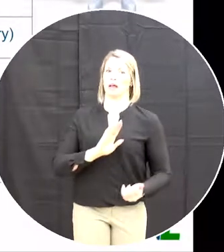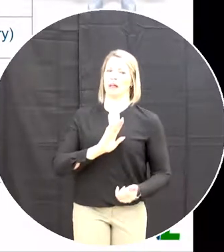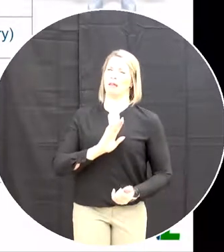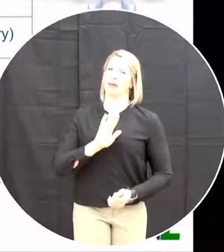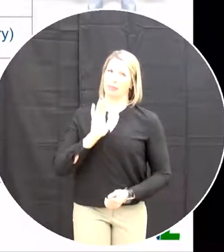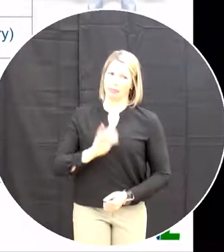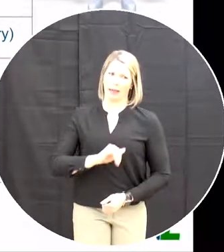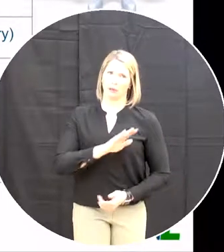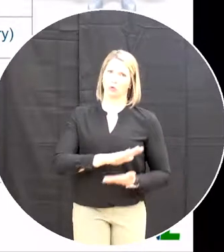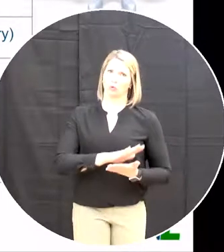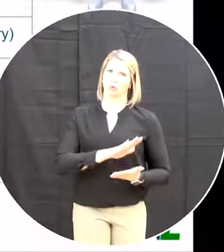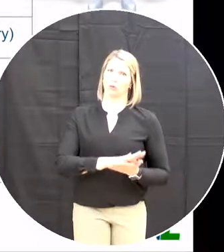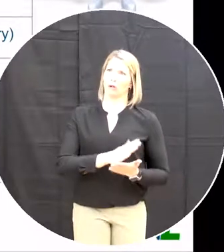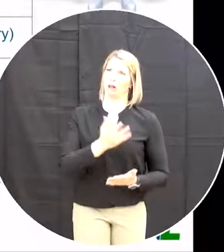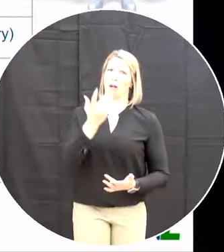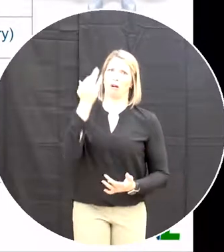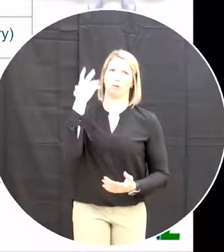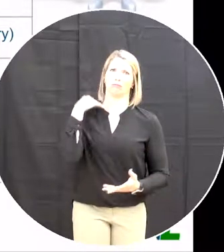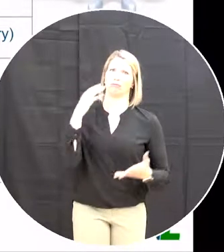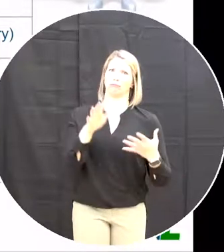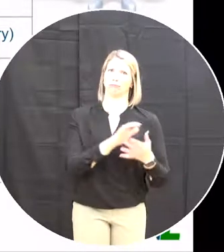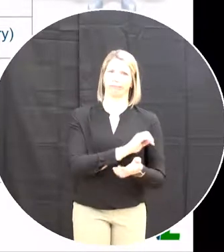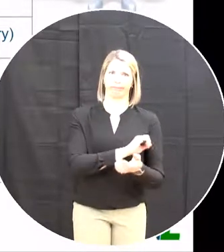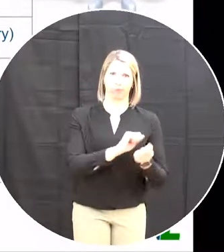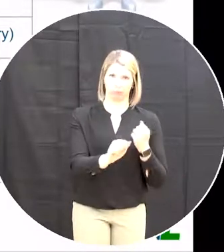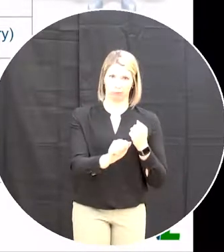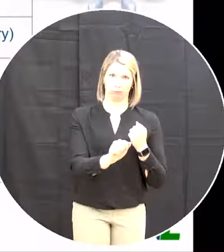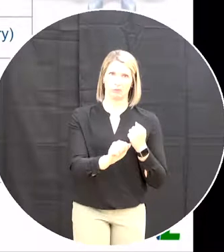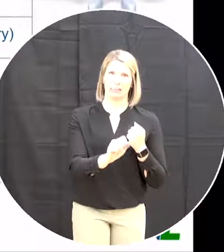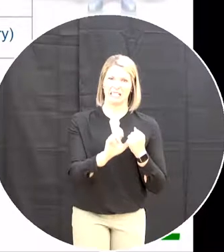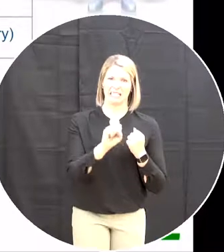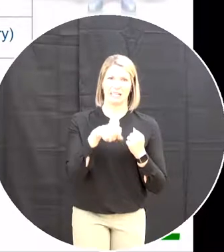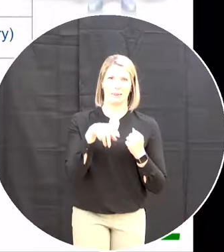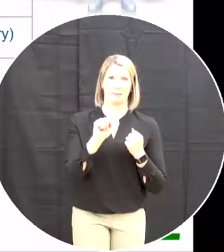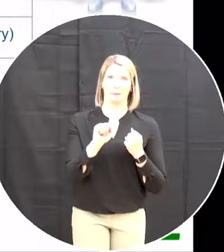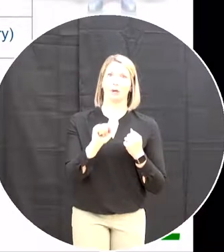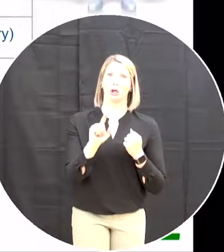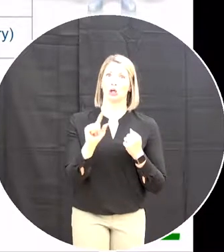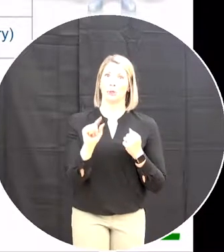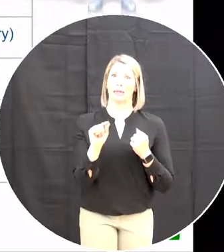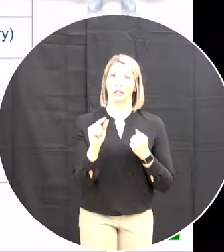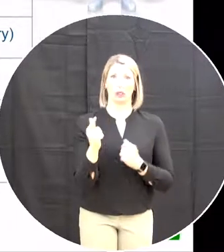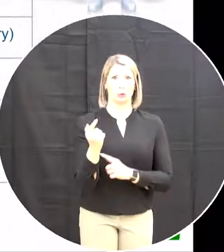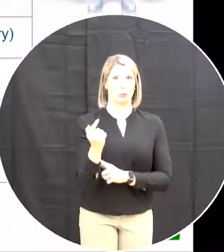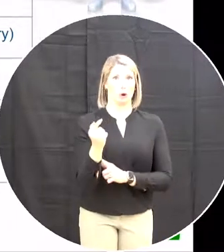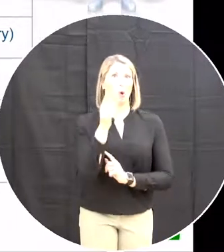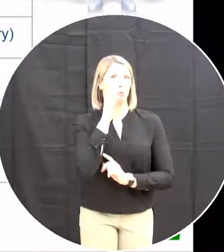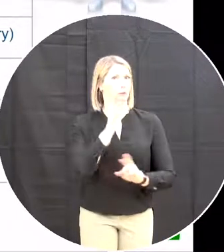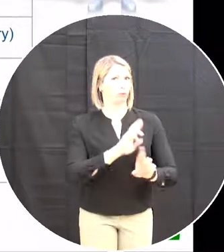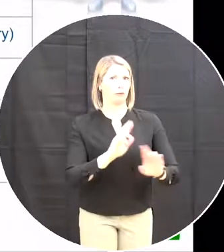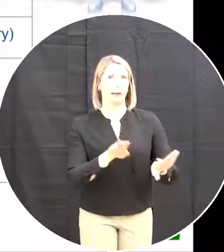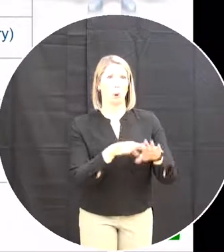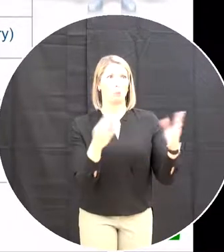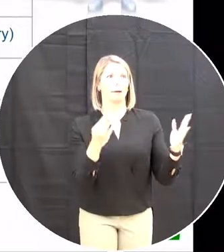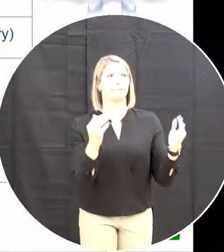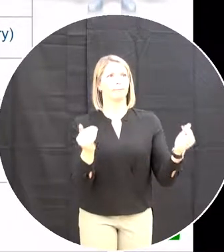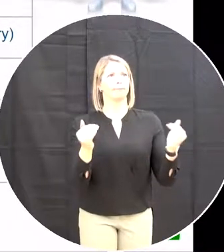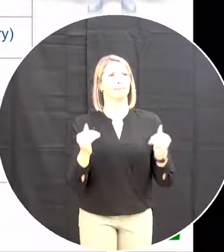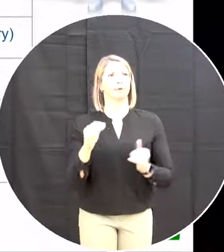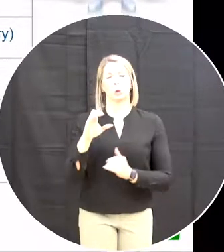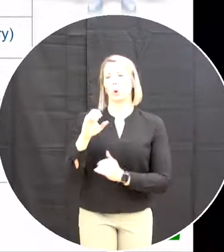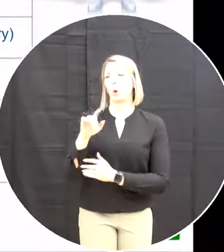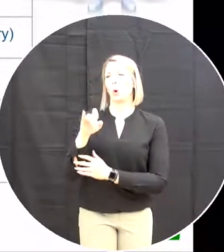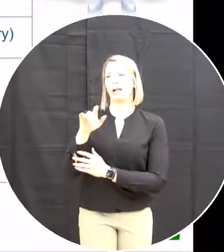years ago Is being replaced and students will move in In September of 2021 In Coley's Point Primary